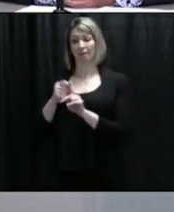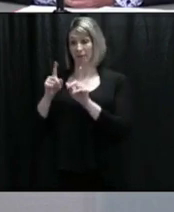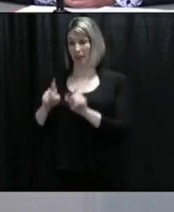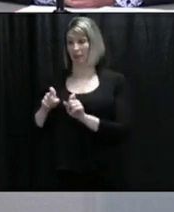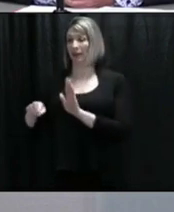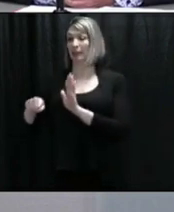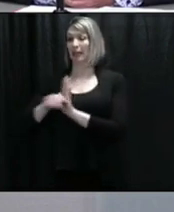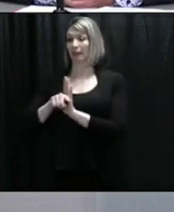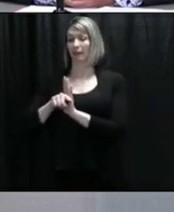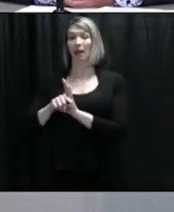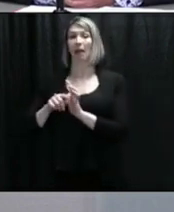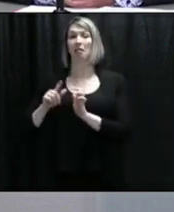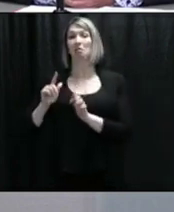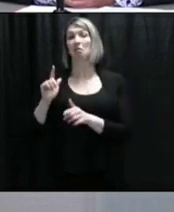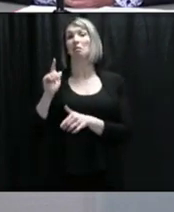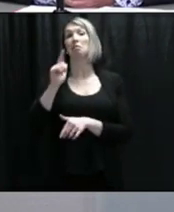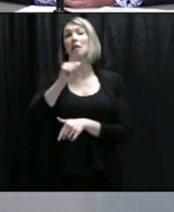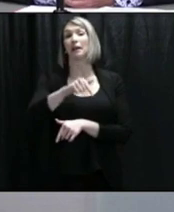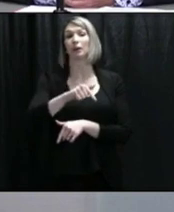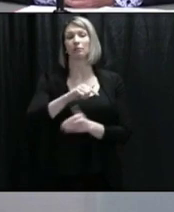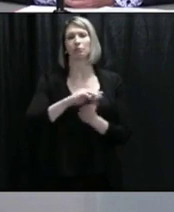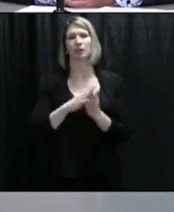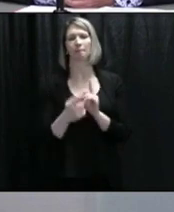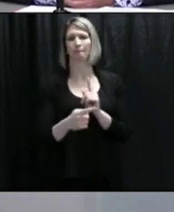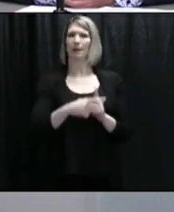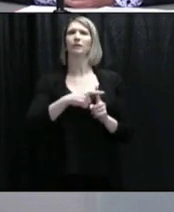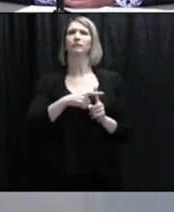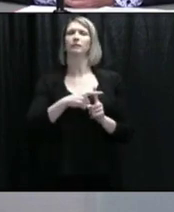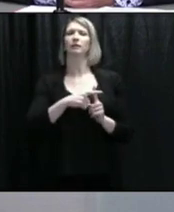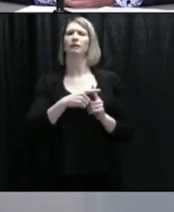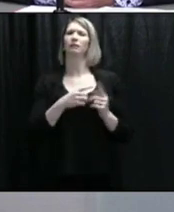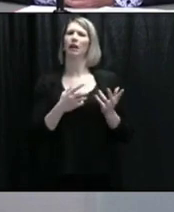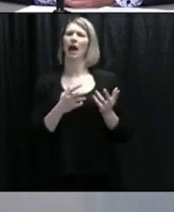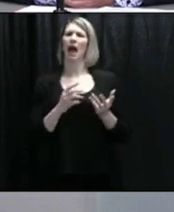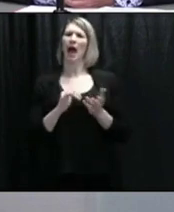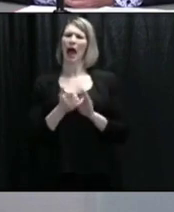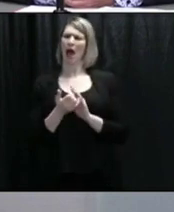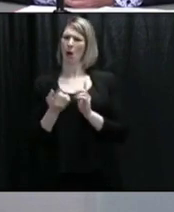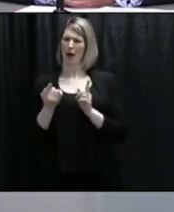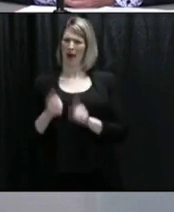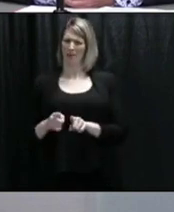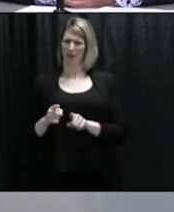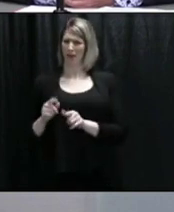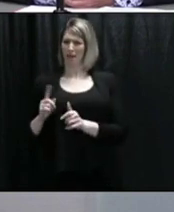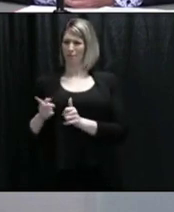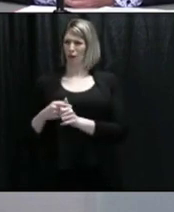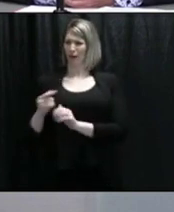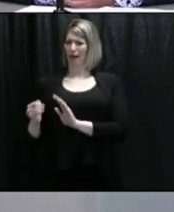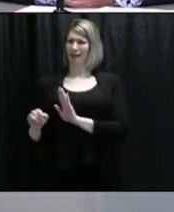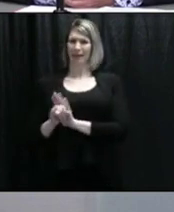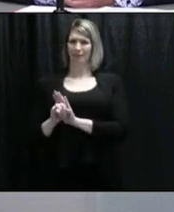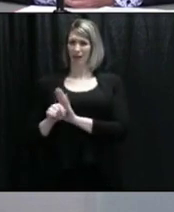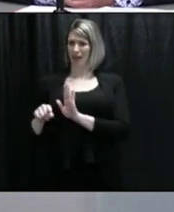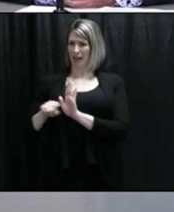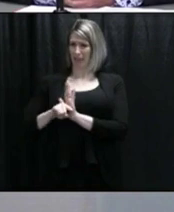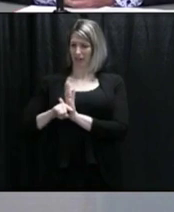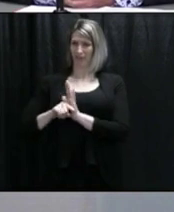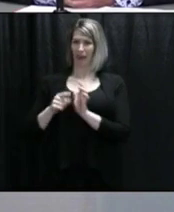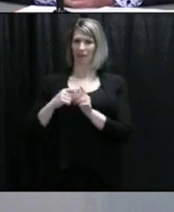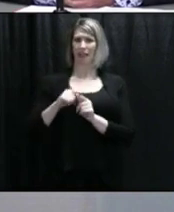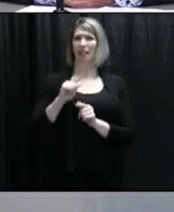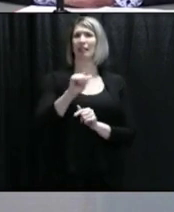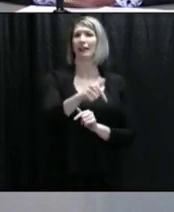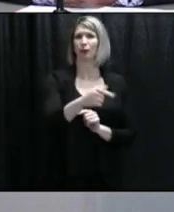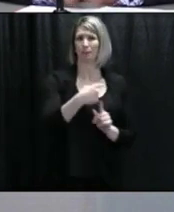positive. How often does that happen? Are you testing people more than once? If somebody